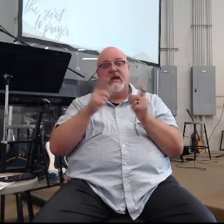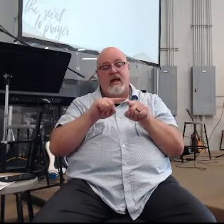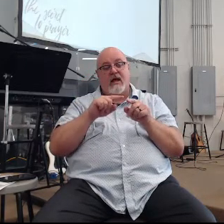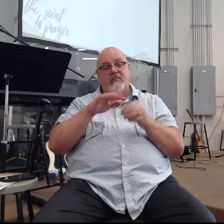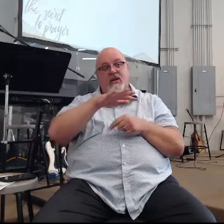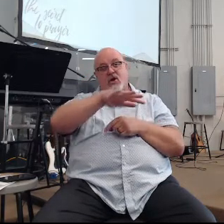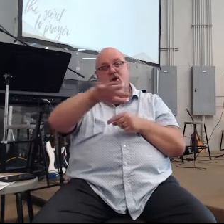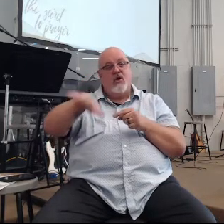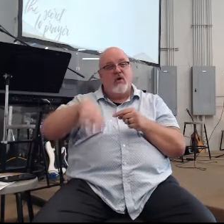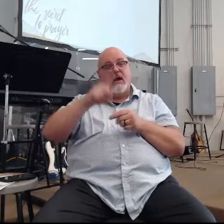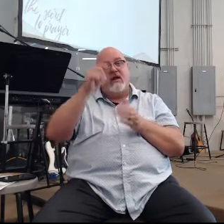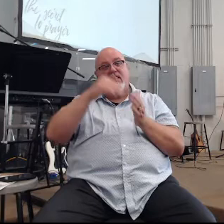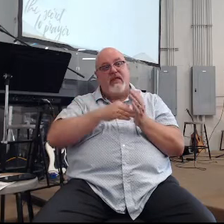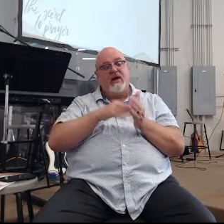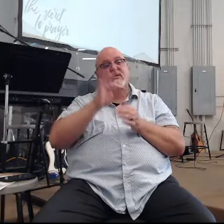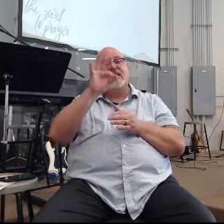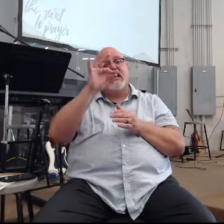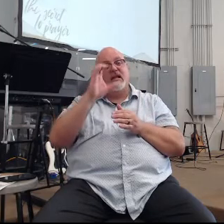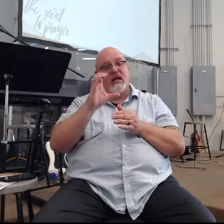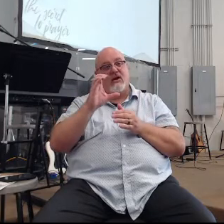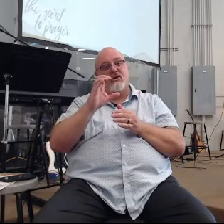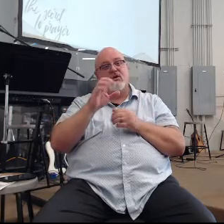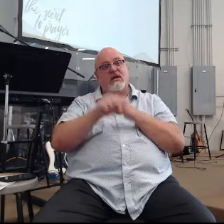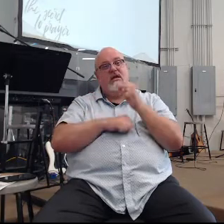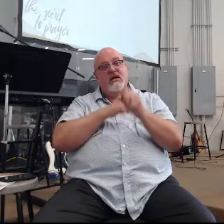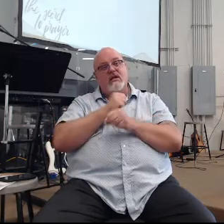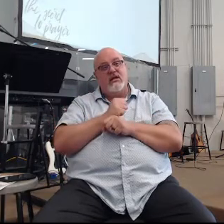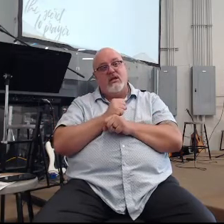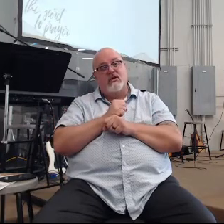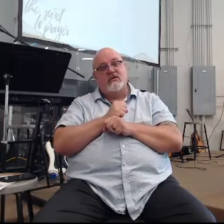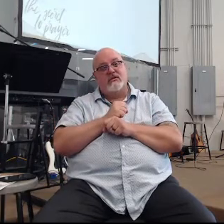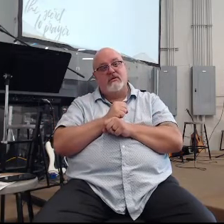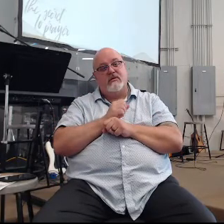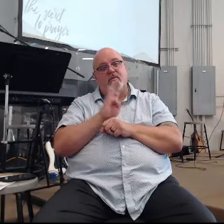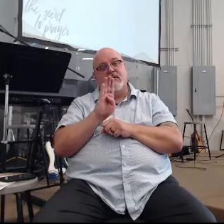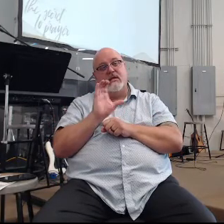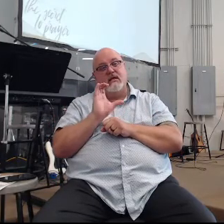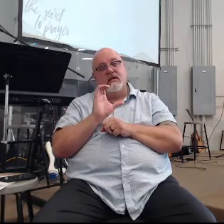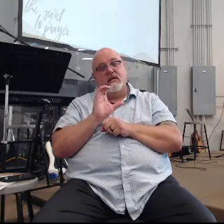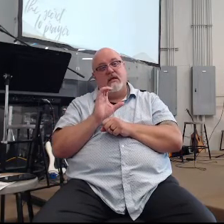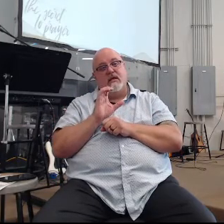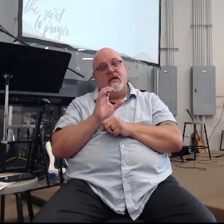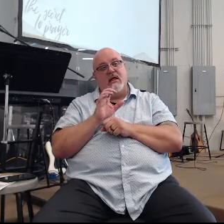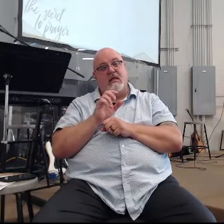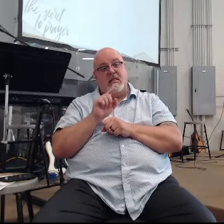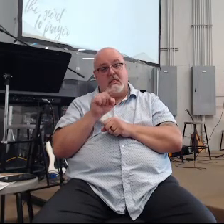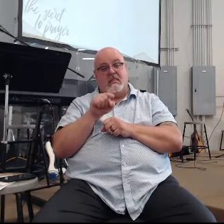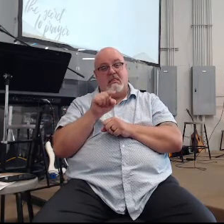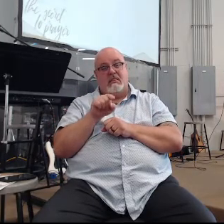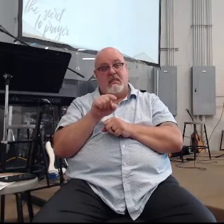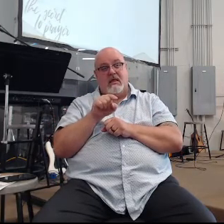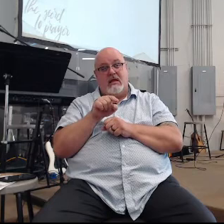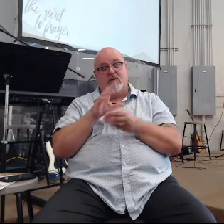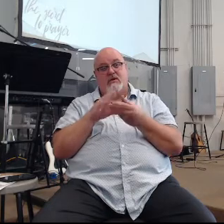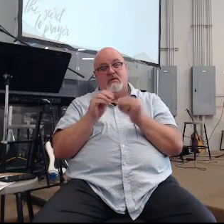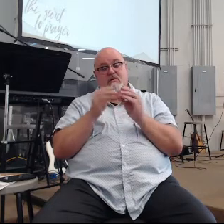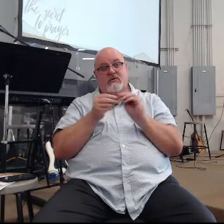a thousand or nine hundred or so BC this is this is